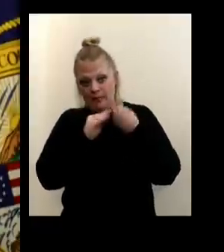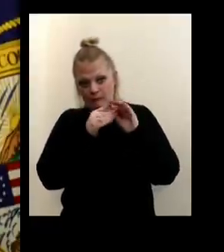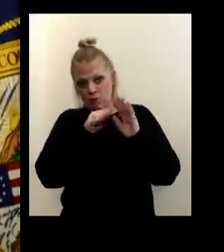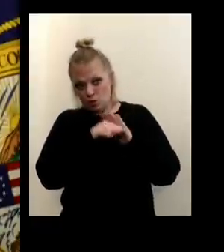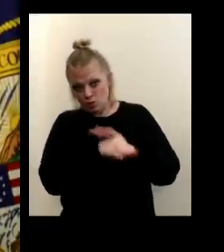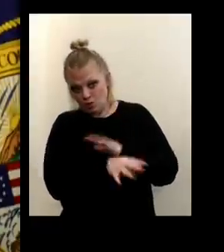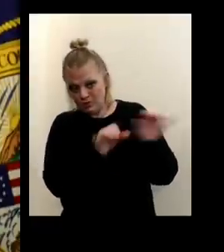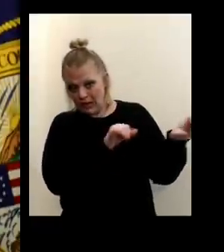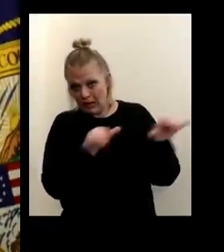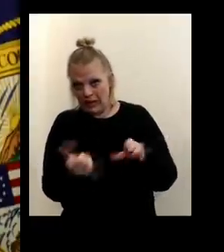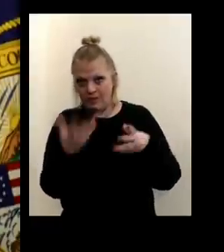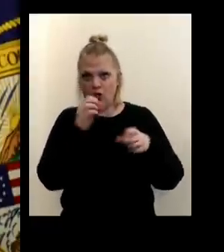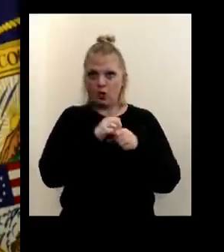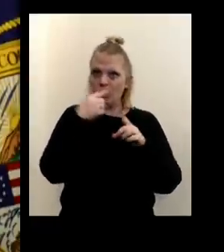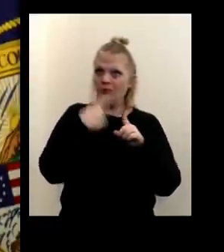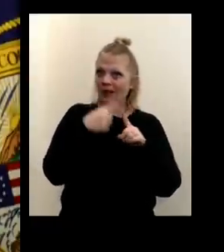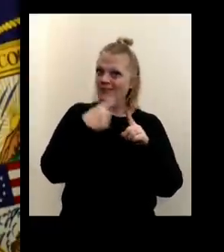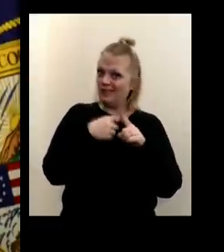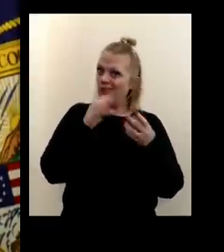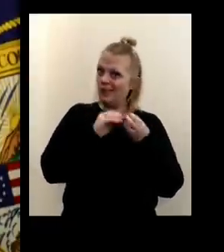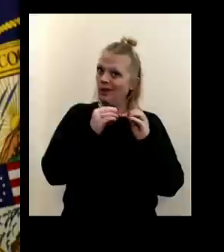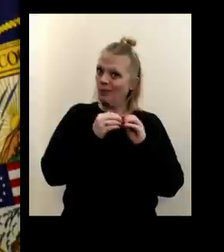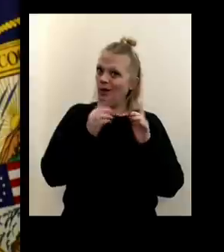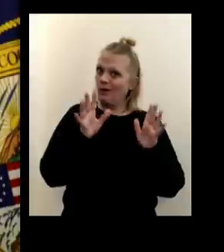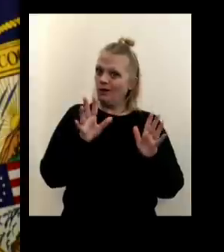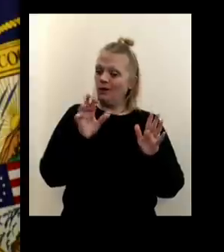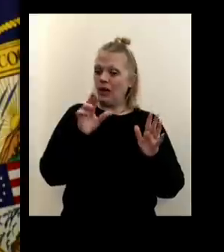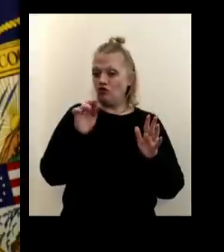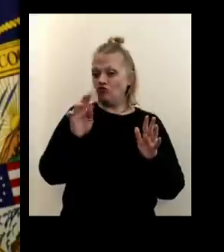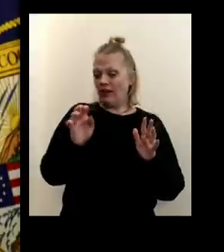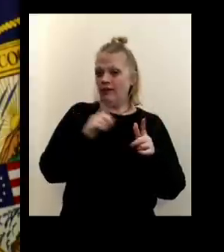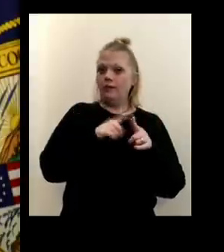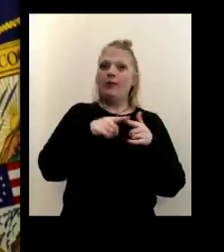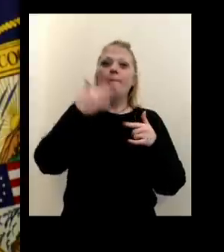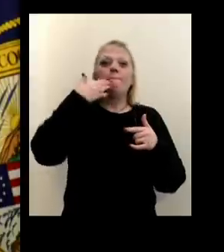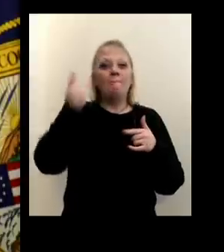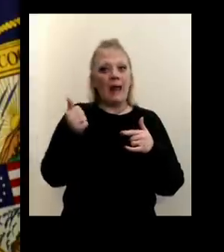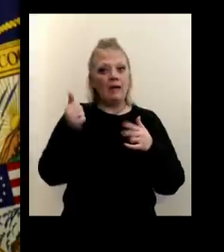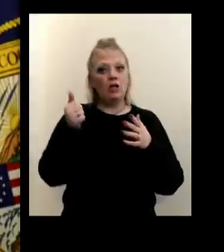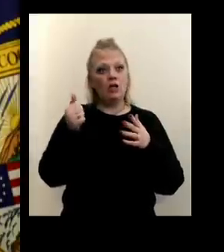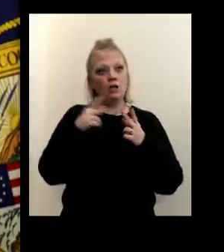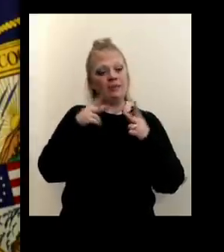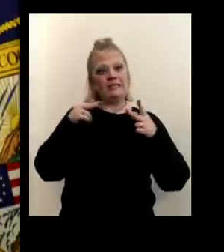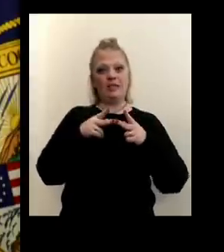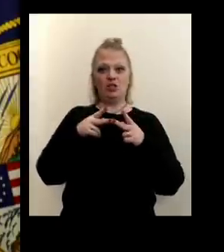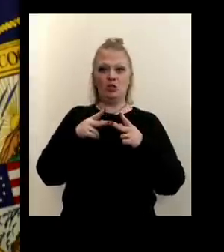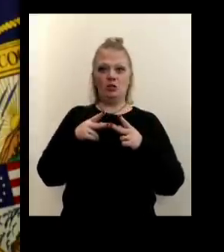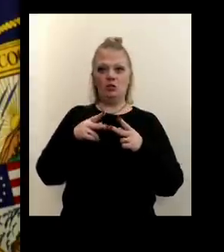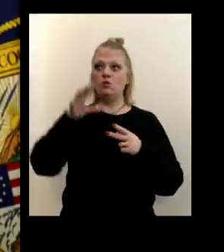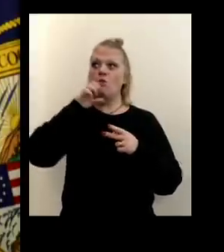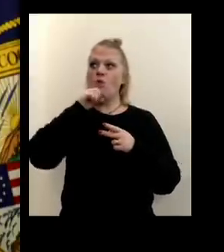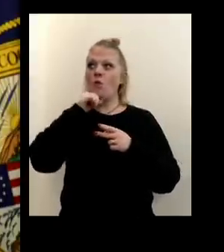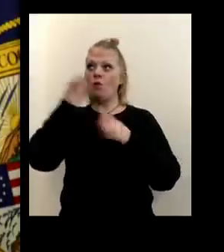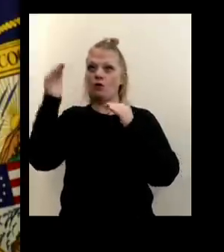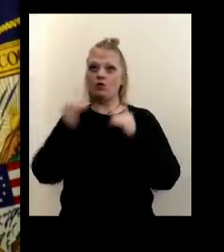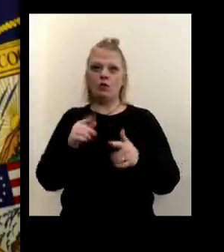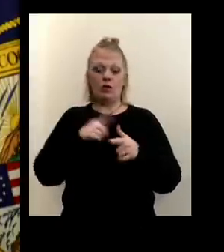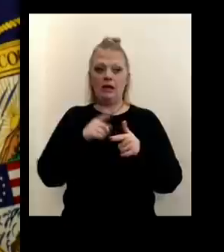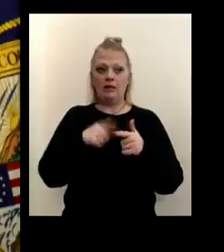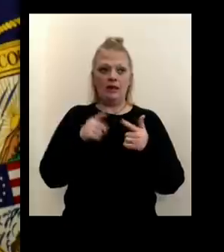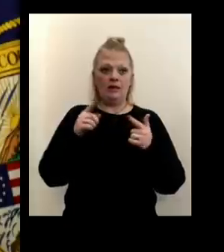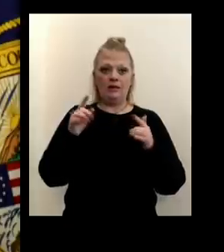going down, including the positivity rate, we'll be in a much better position to go from an orange to yellow or to lift the orange in